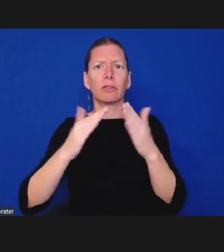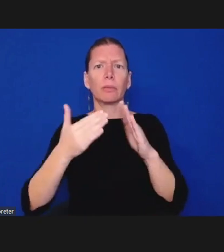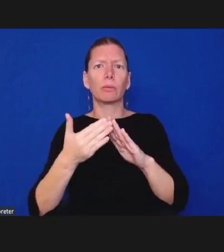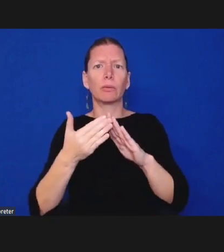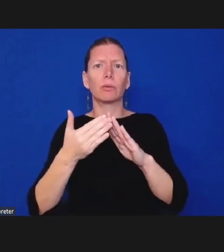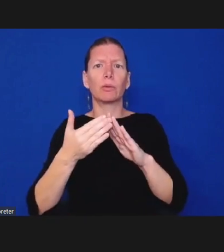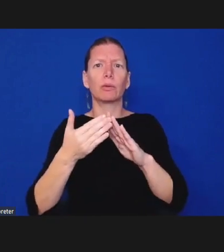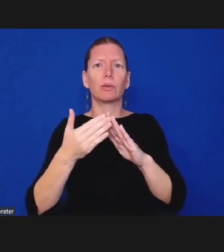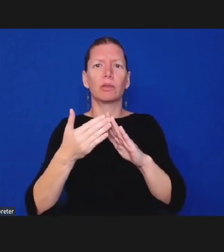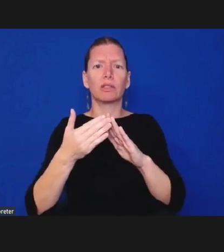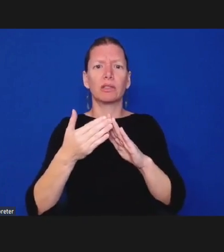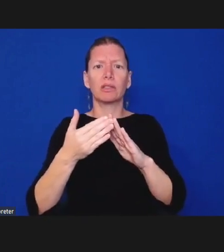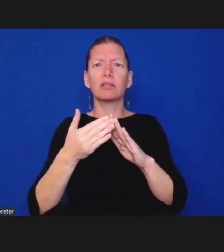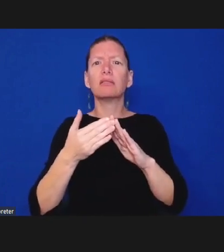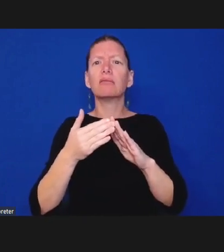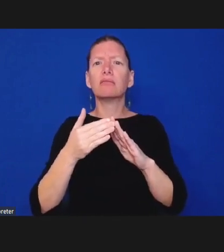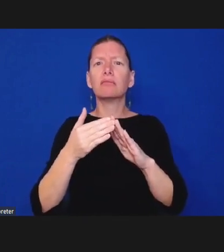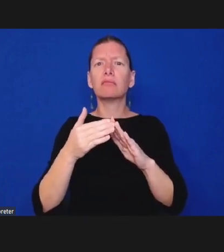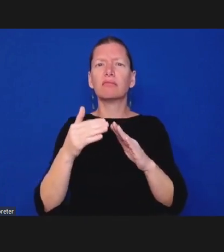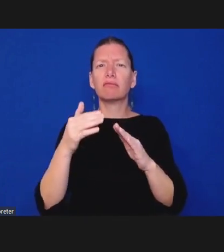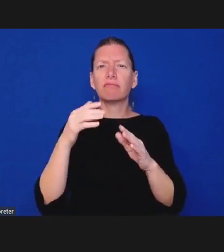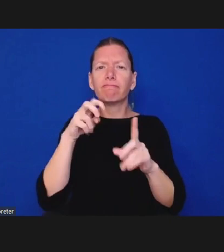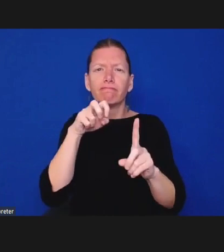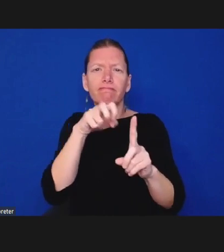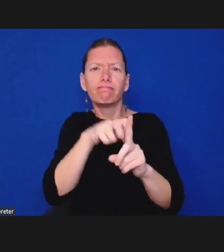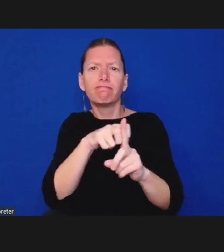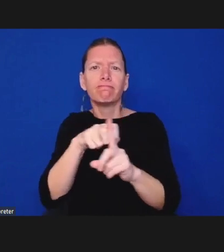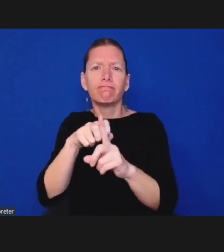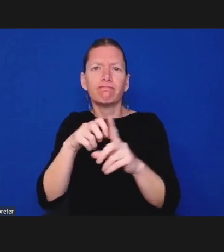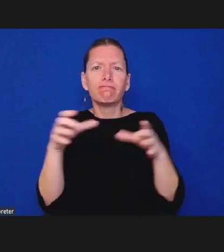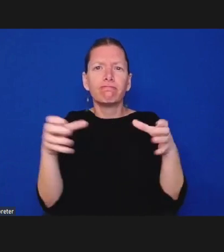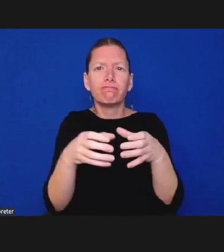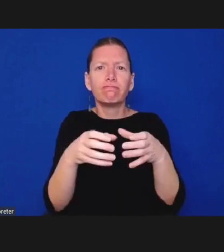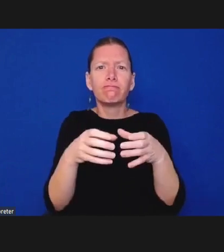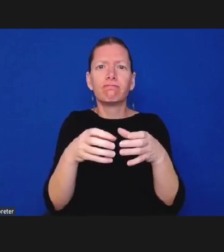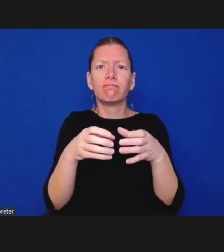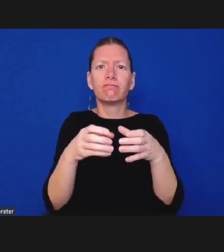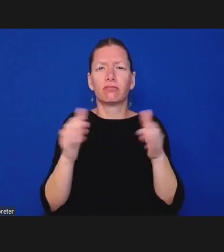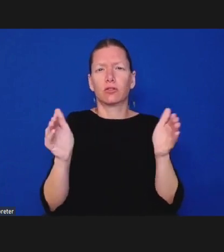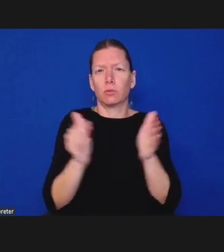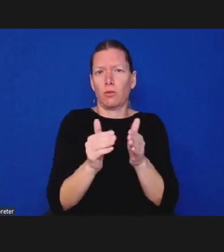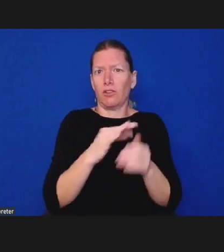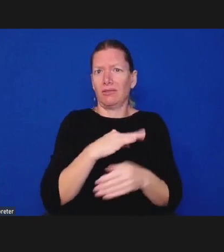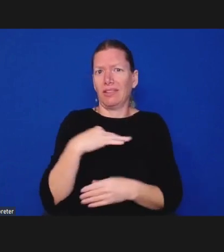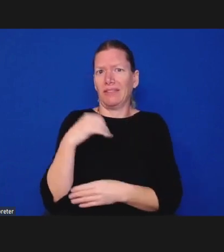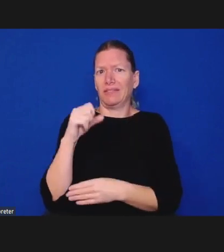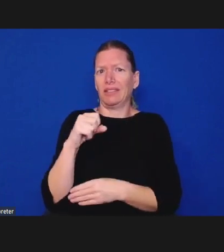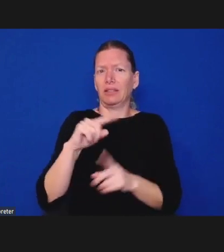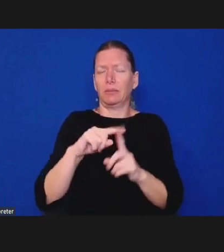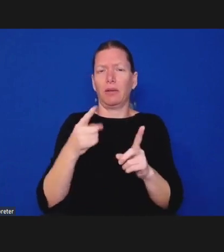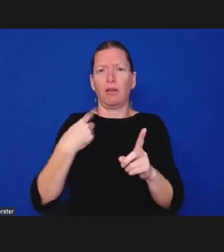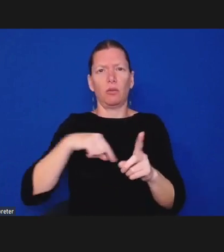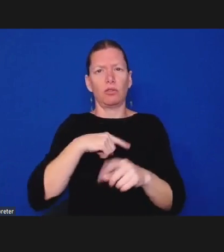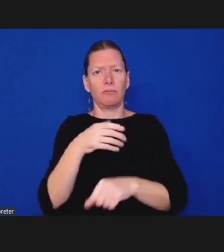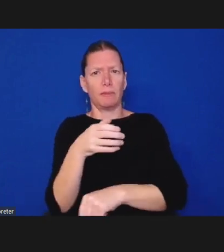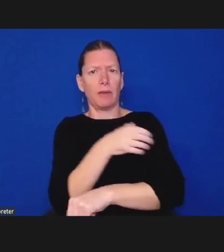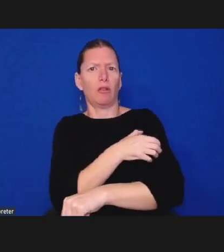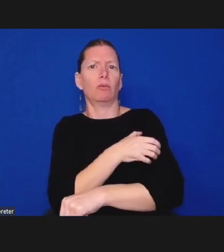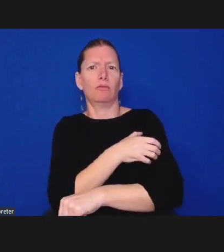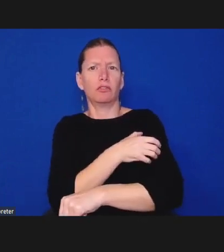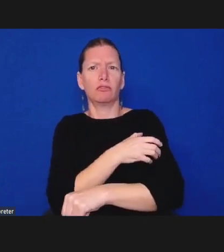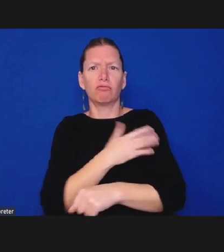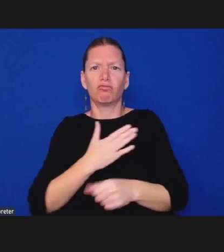pretty good set of people who are directly connected to nicole who can help us out and then there are also partners who are